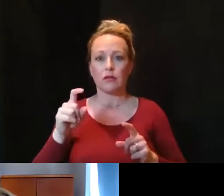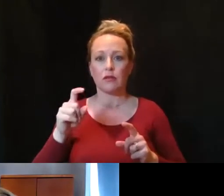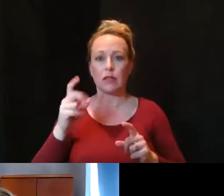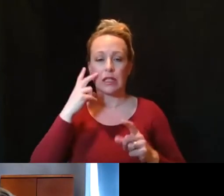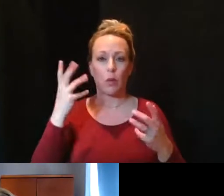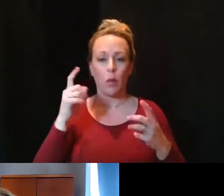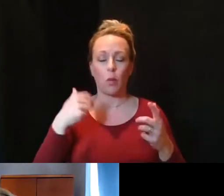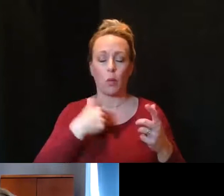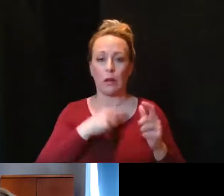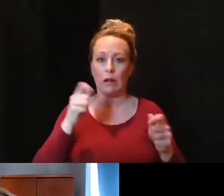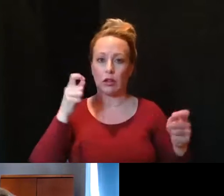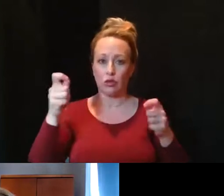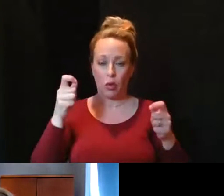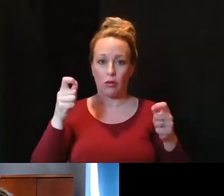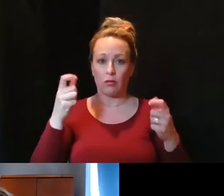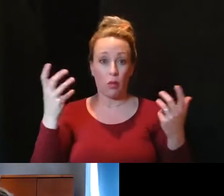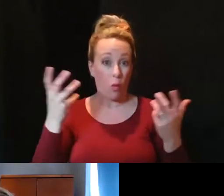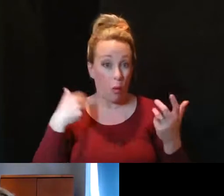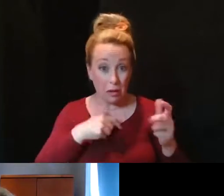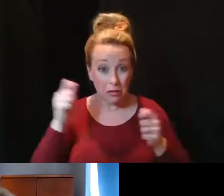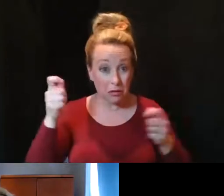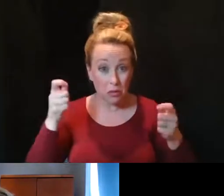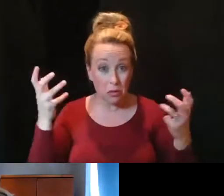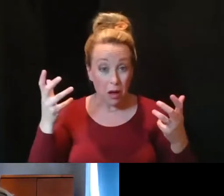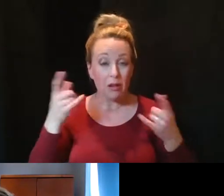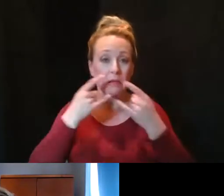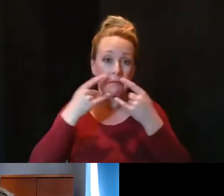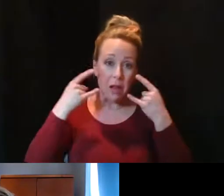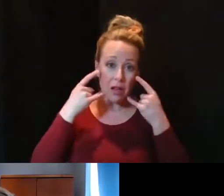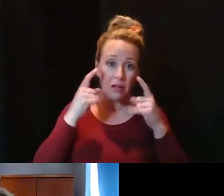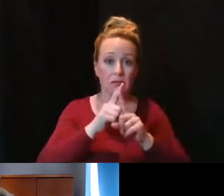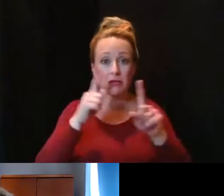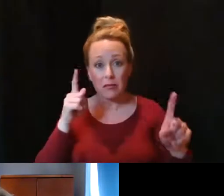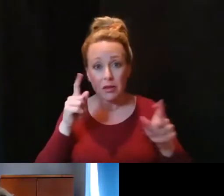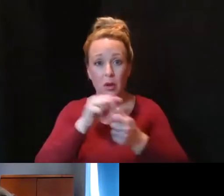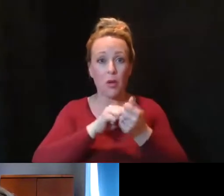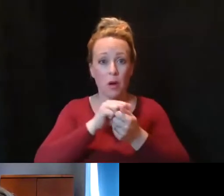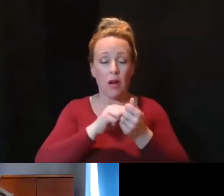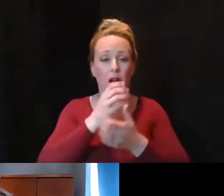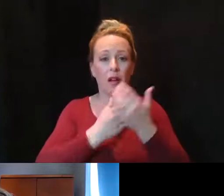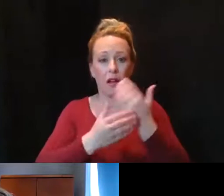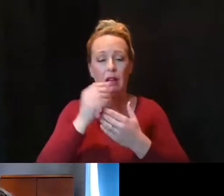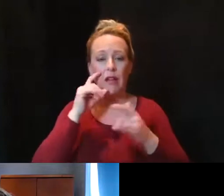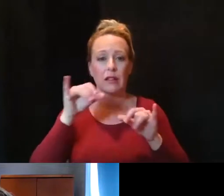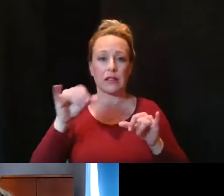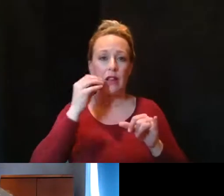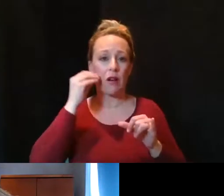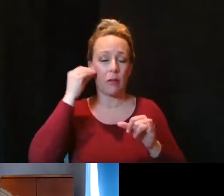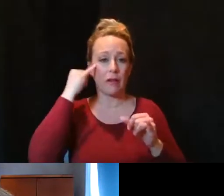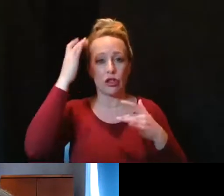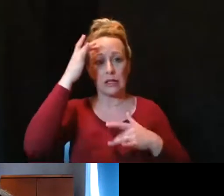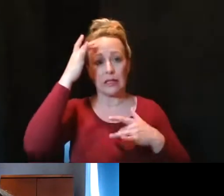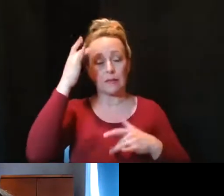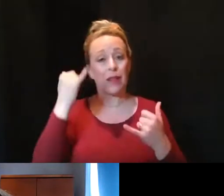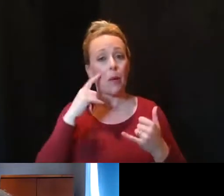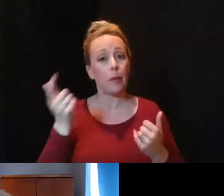wearing a mask, social distancing, washing our hands, and staying home when we are sick. Now I turn it over to Dr.